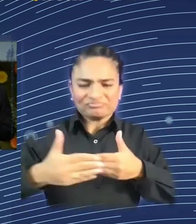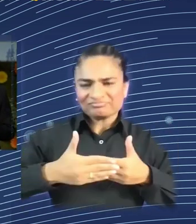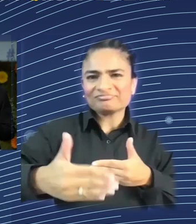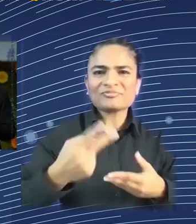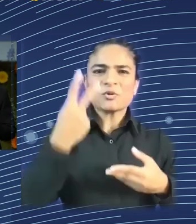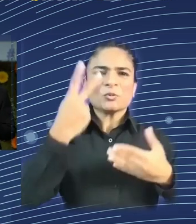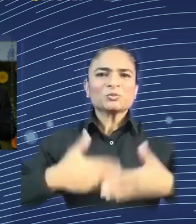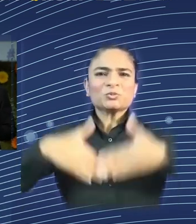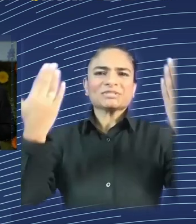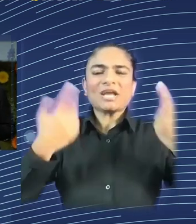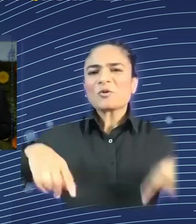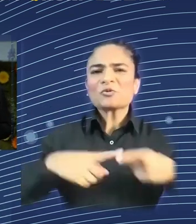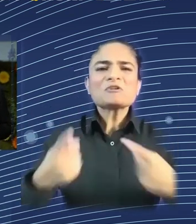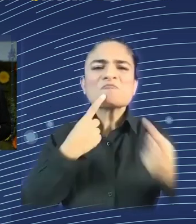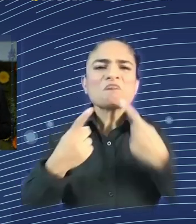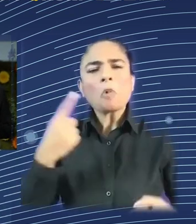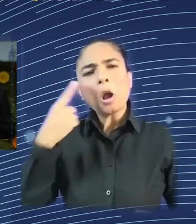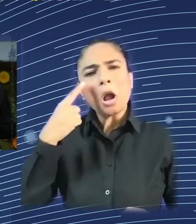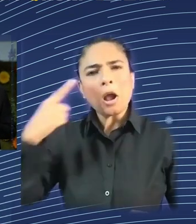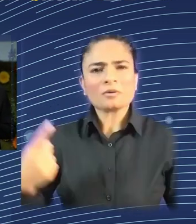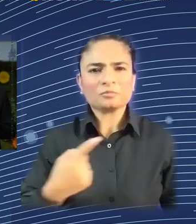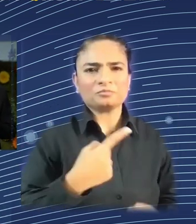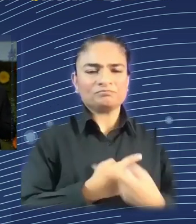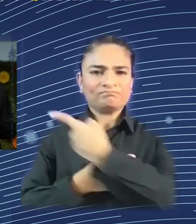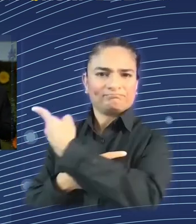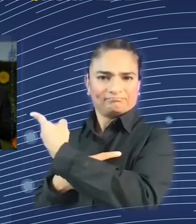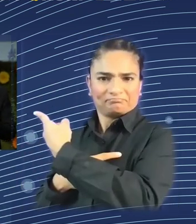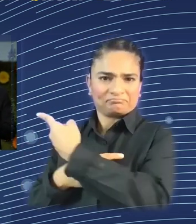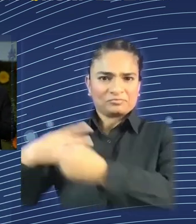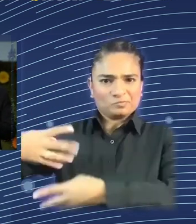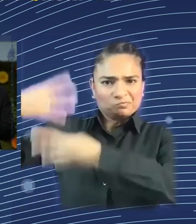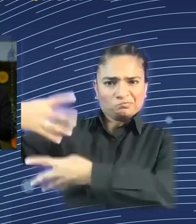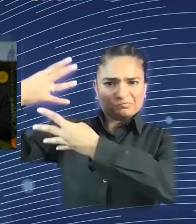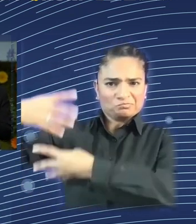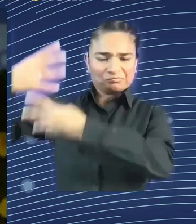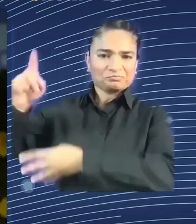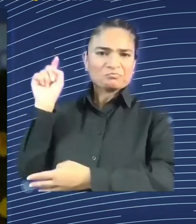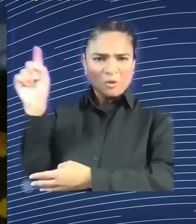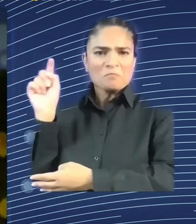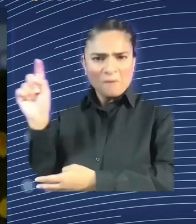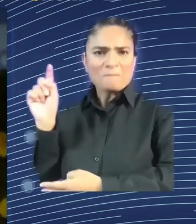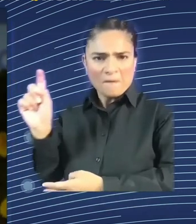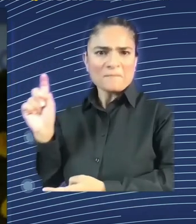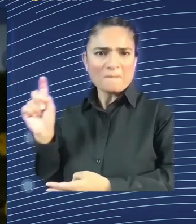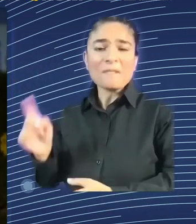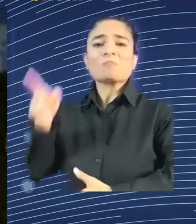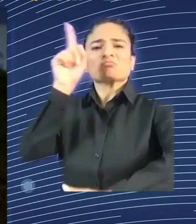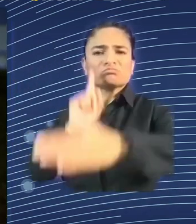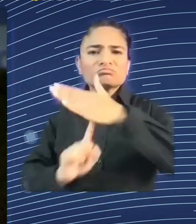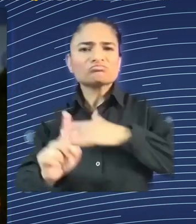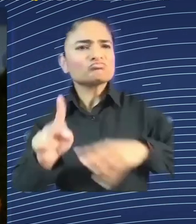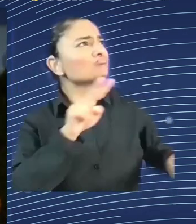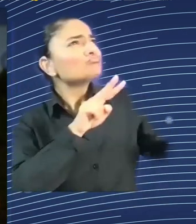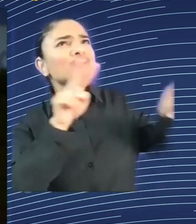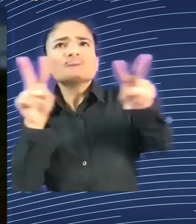is what you have seen and participated in when entering the venue. And the question there was, what do you think is the main impact of AI on